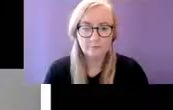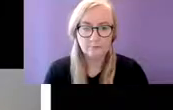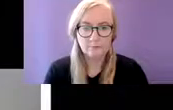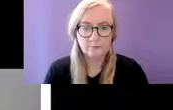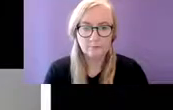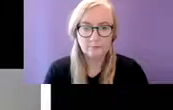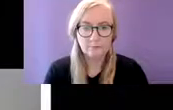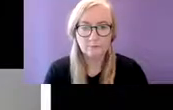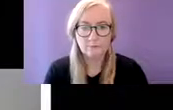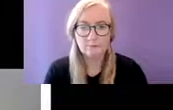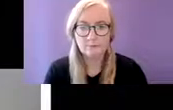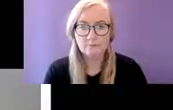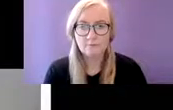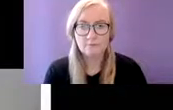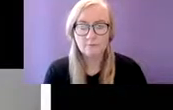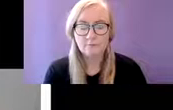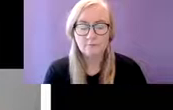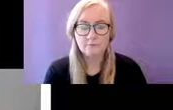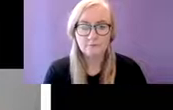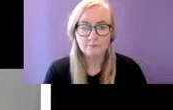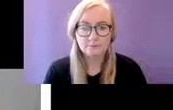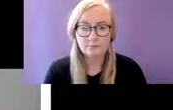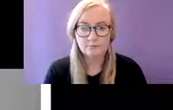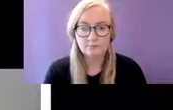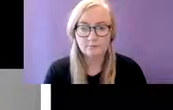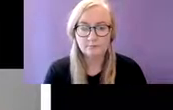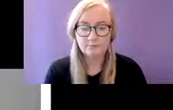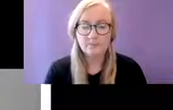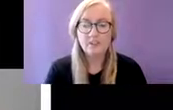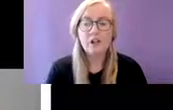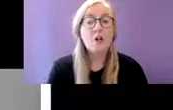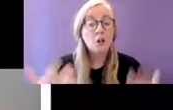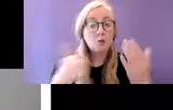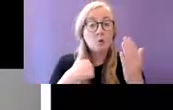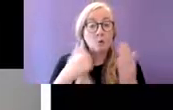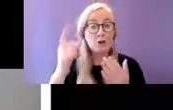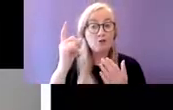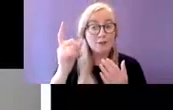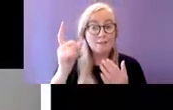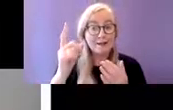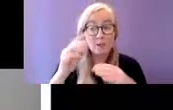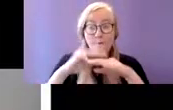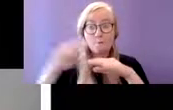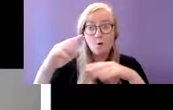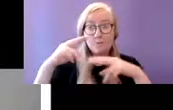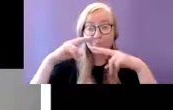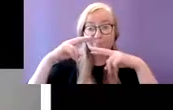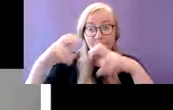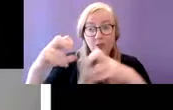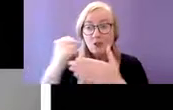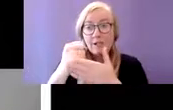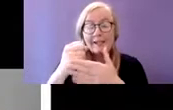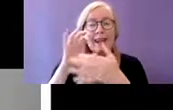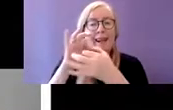recommend that further validation studies are undertaken regarding screening and diagnostic tools